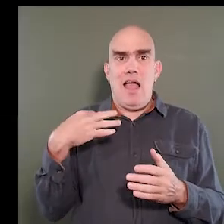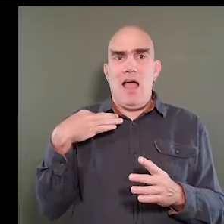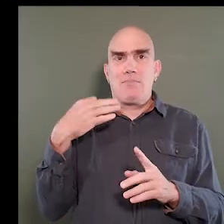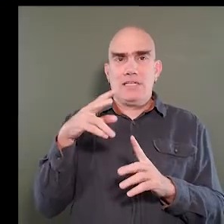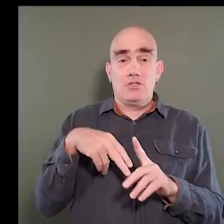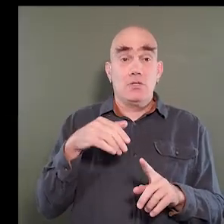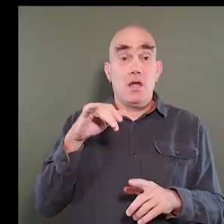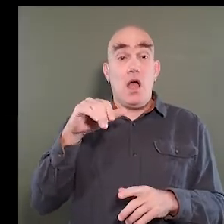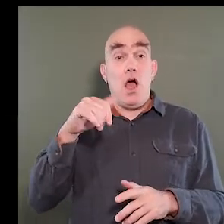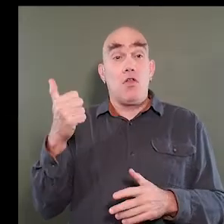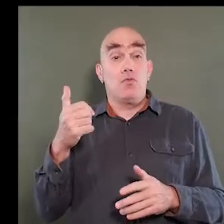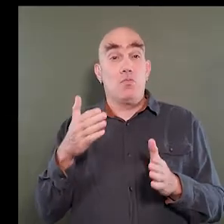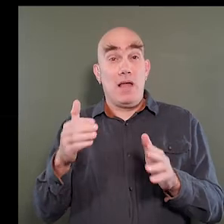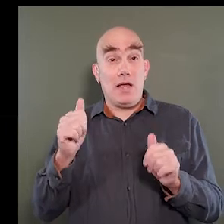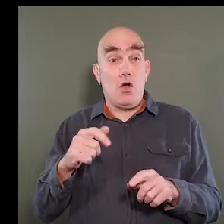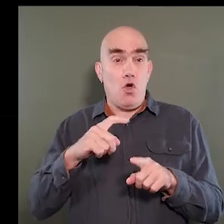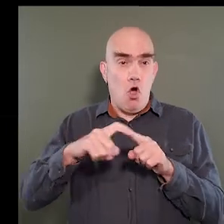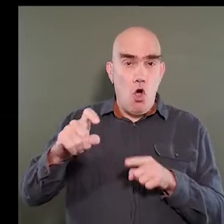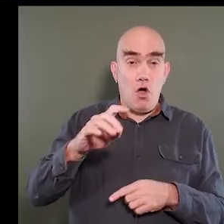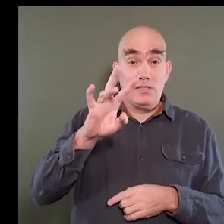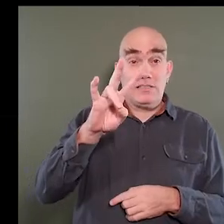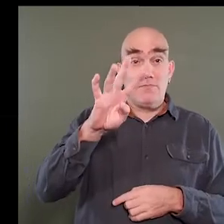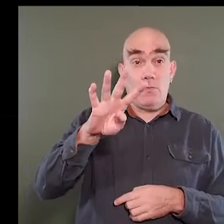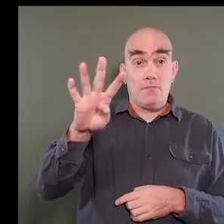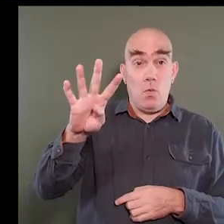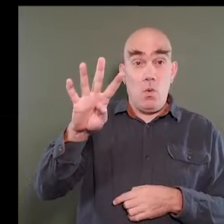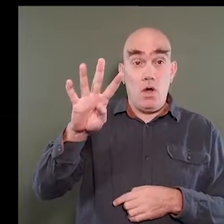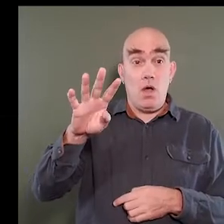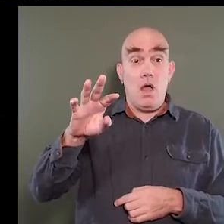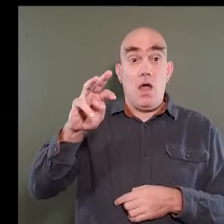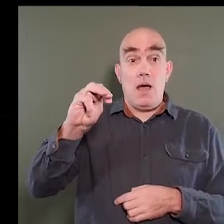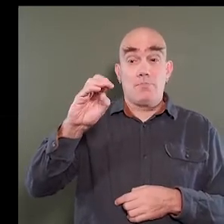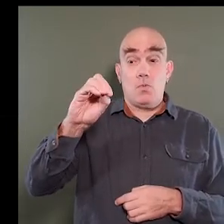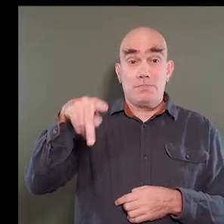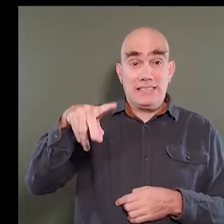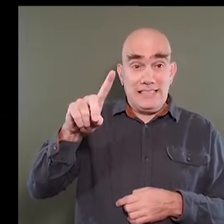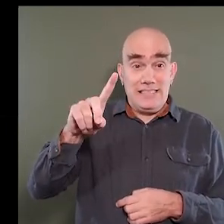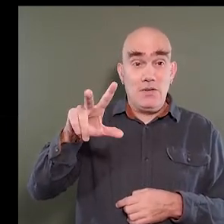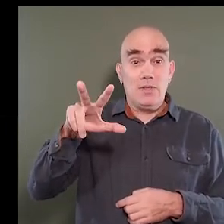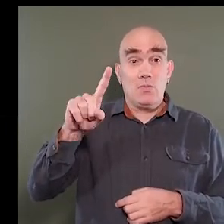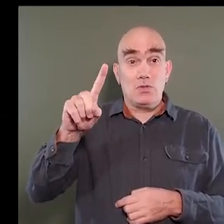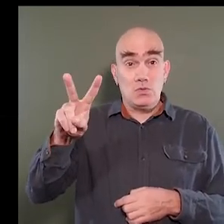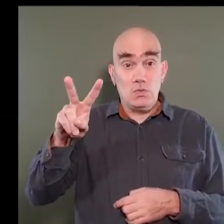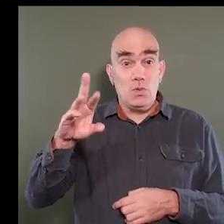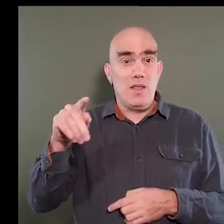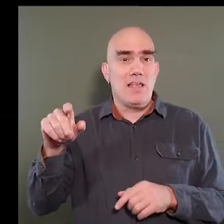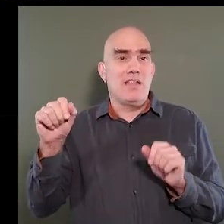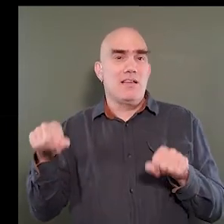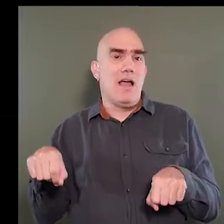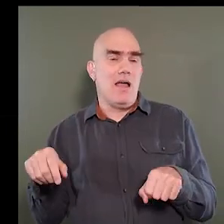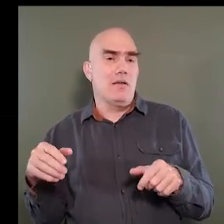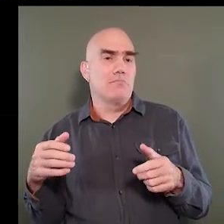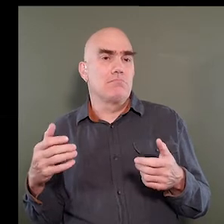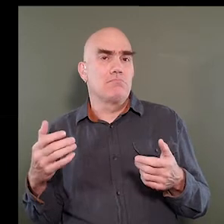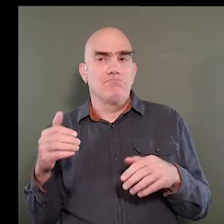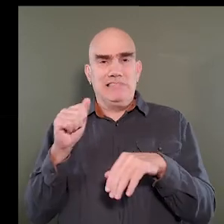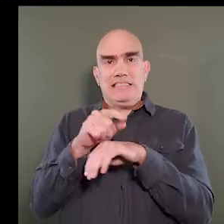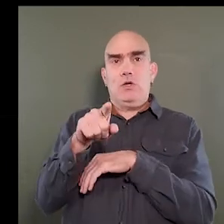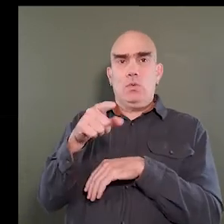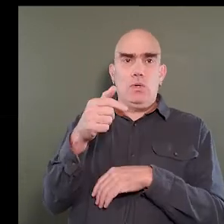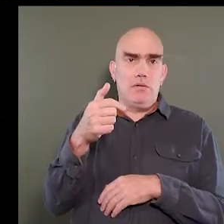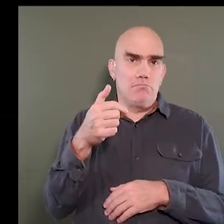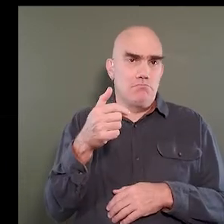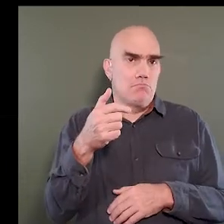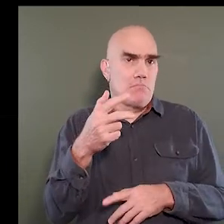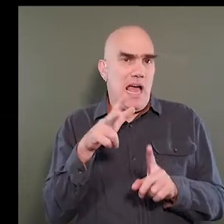The last part is you can simply call 744-MOPD-312, and they can send you out